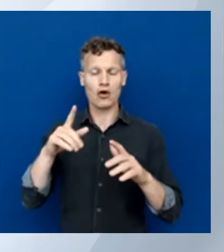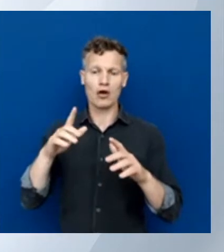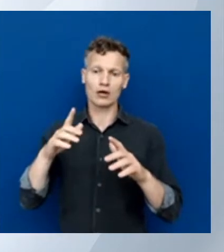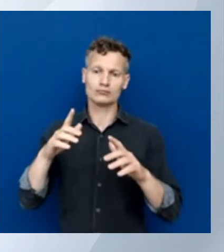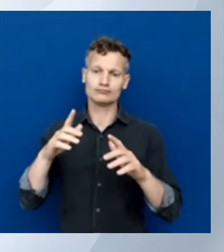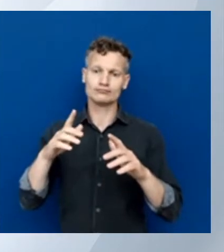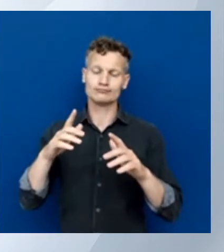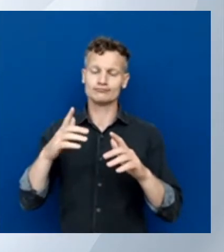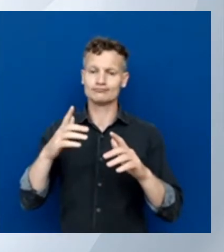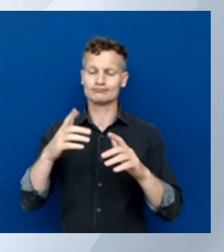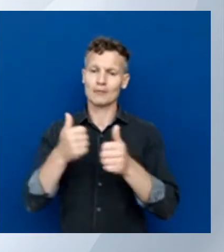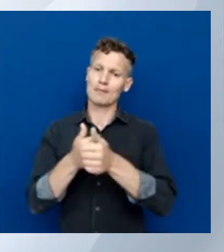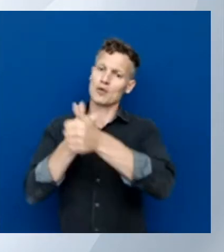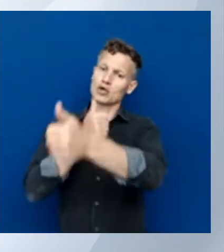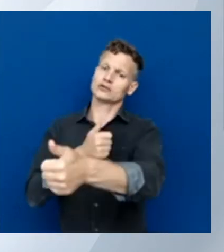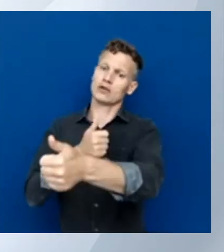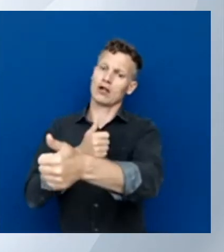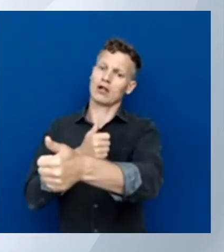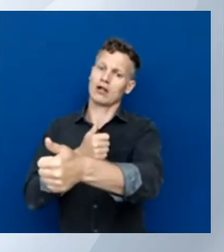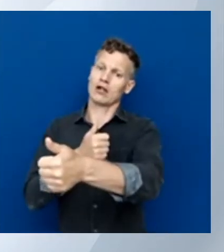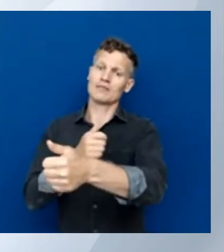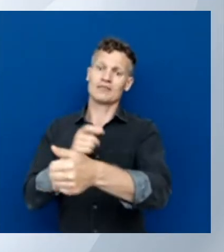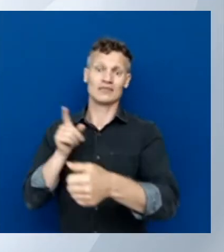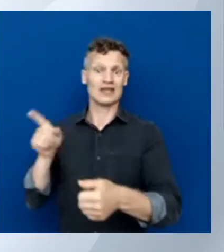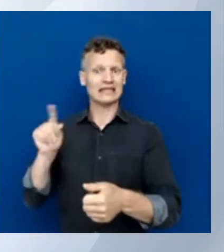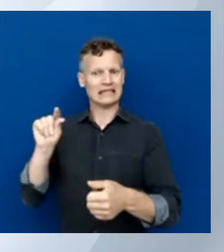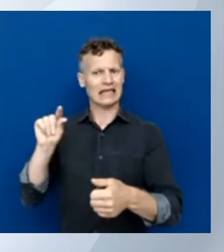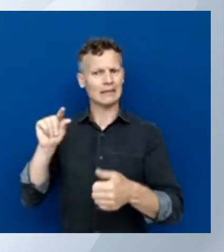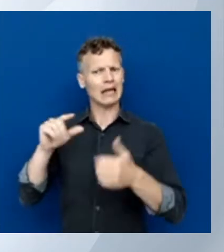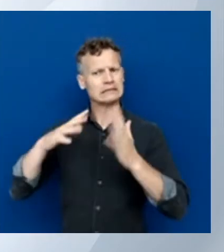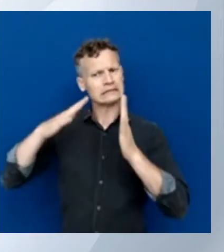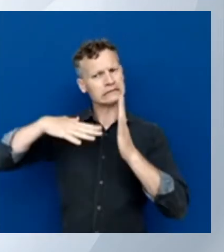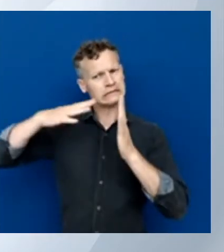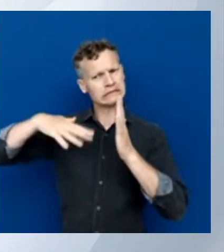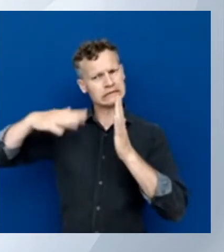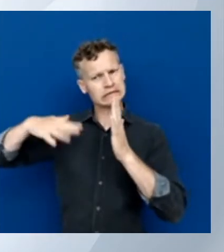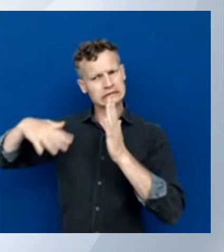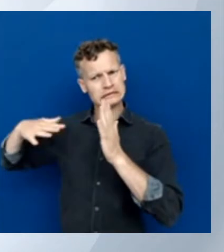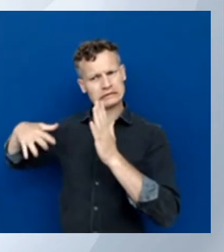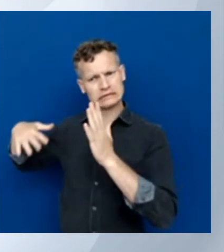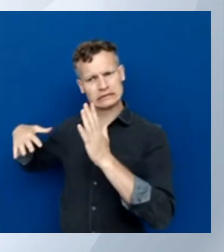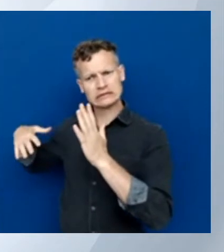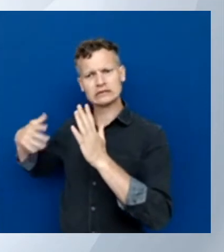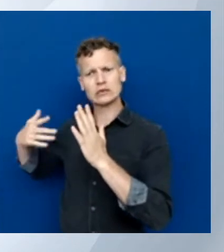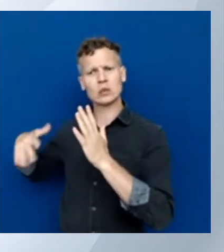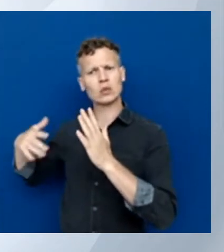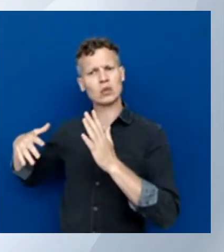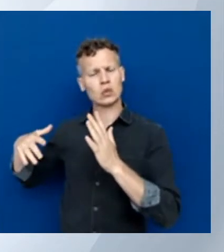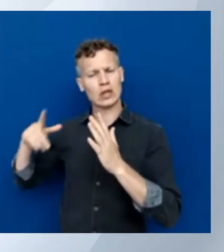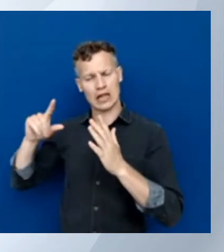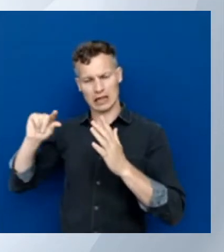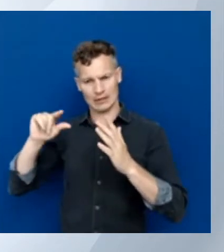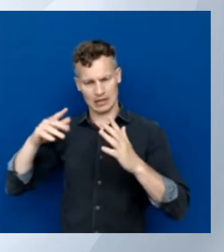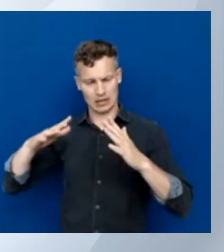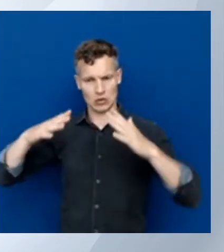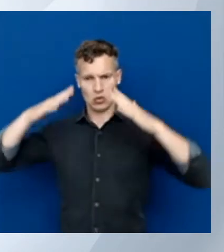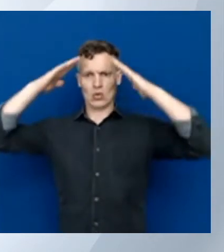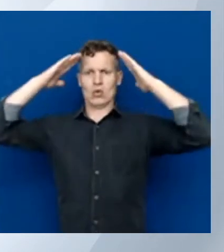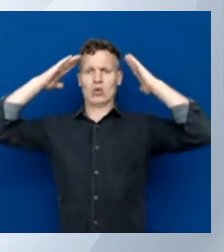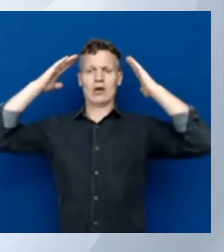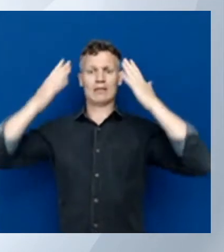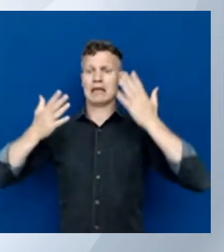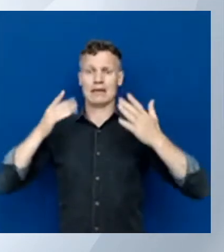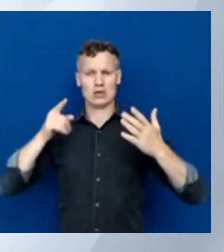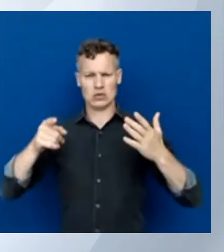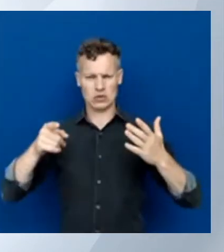like five virtual machines and three different subnets all caught up in this code? You might get confused on what you're doing. And